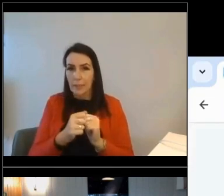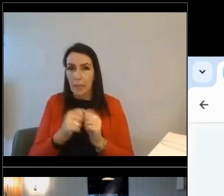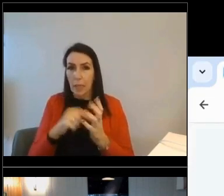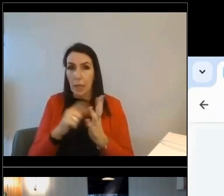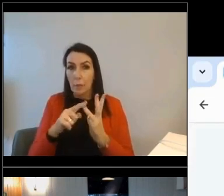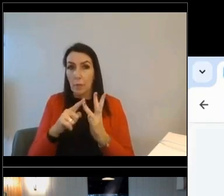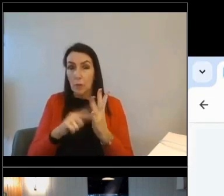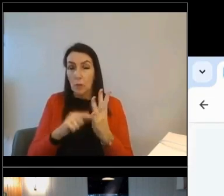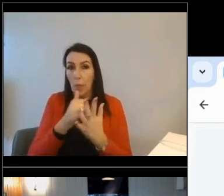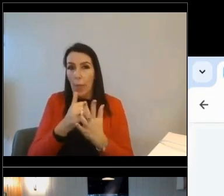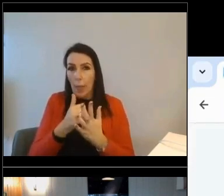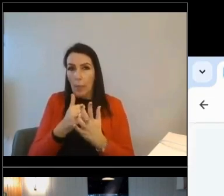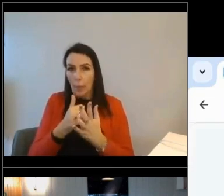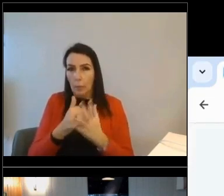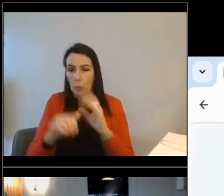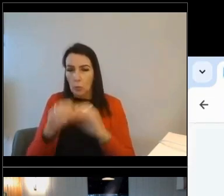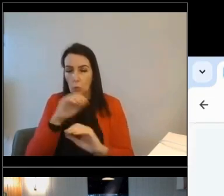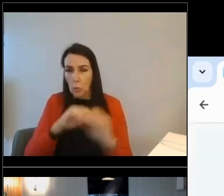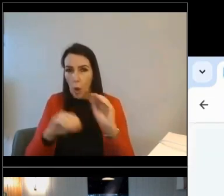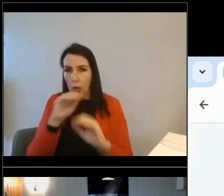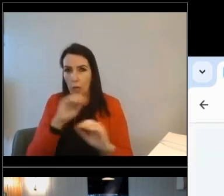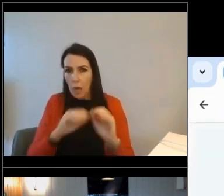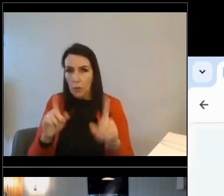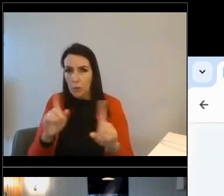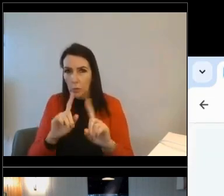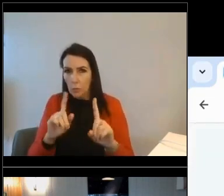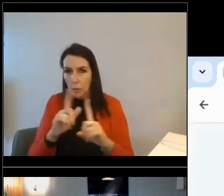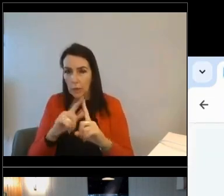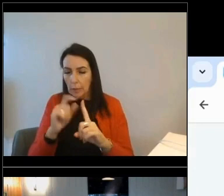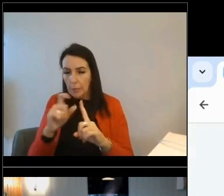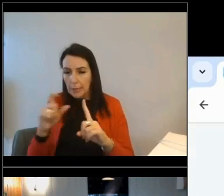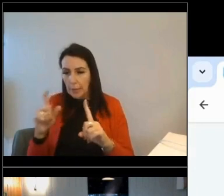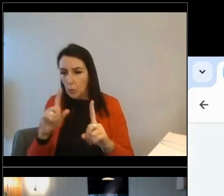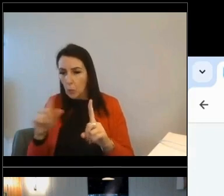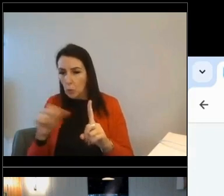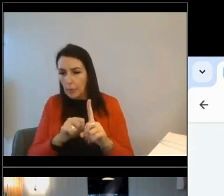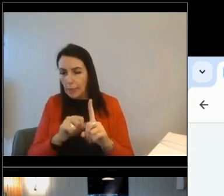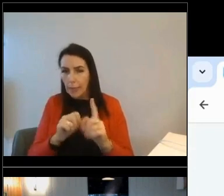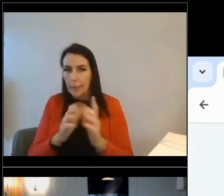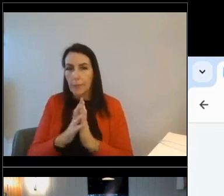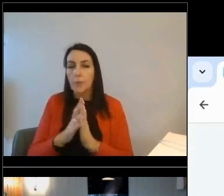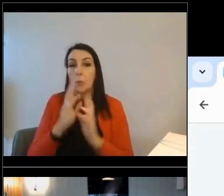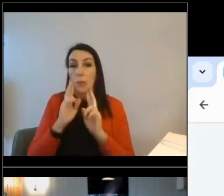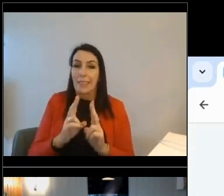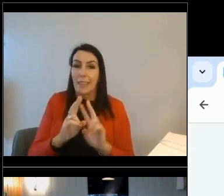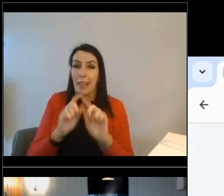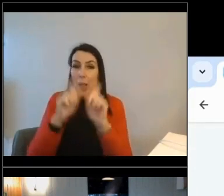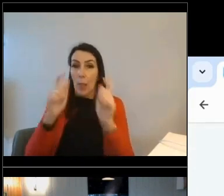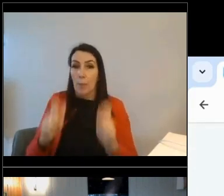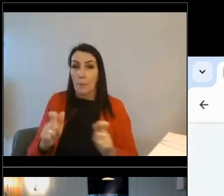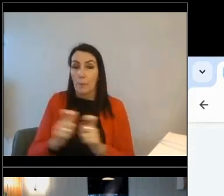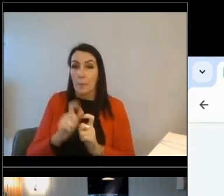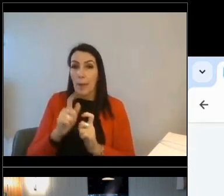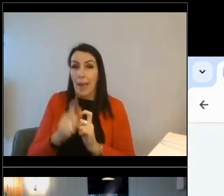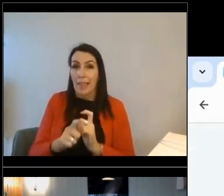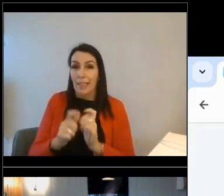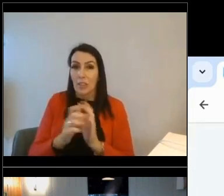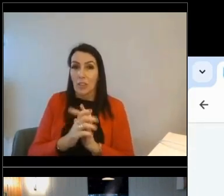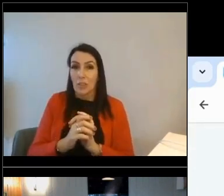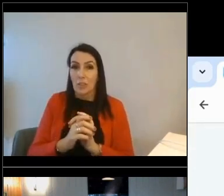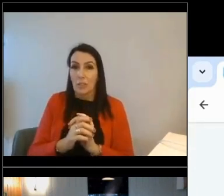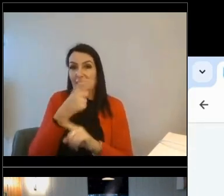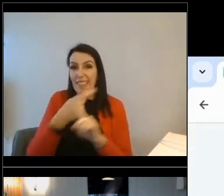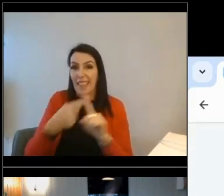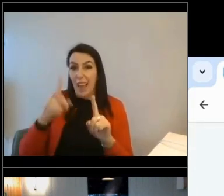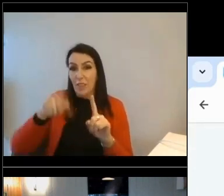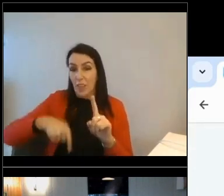to work out the optimum route to EPCC. So you can see here, the optimum package is likely to cost in the region six and